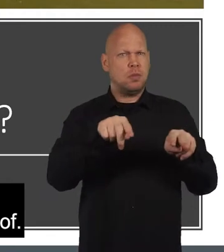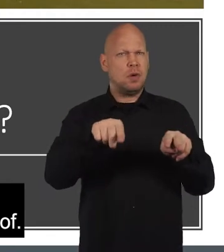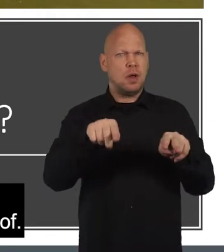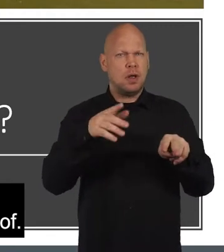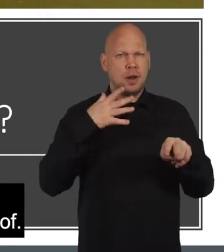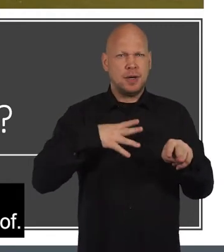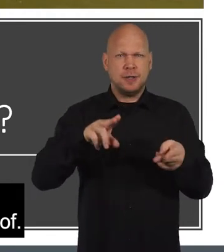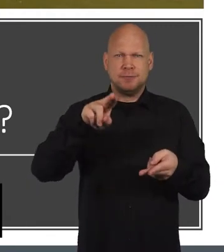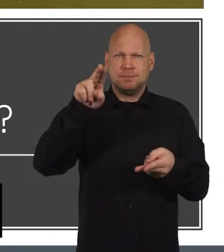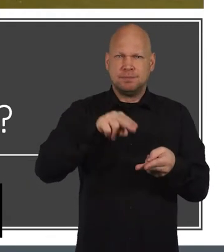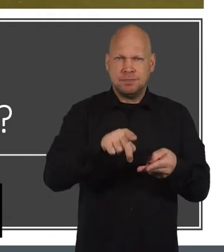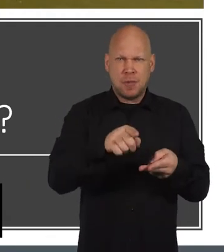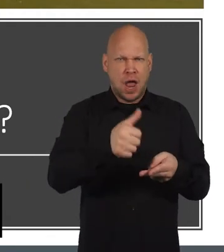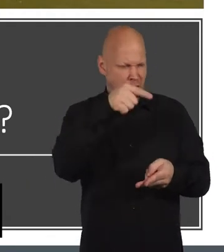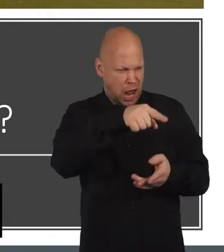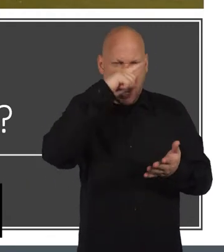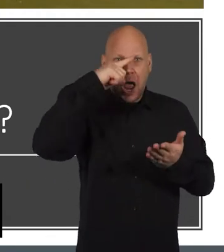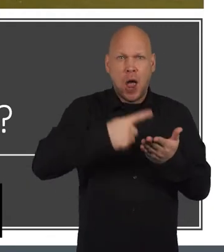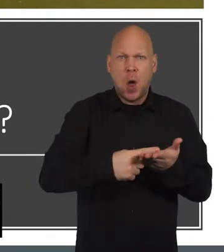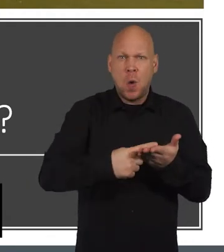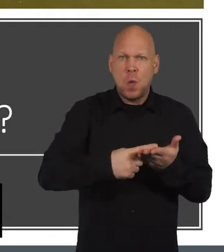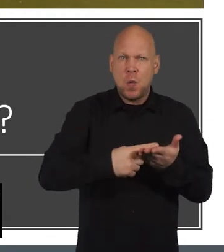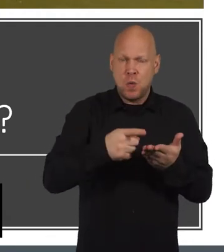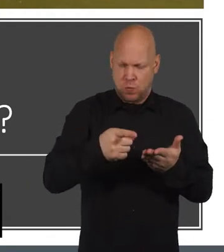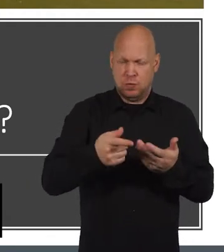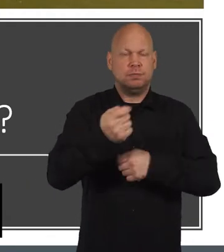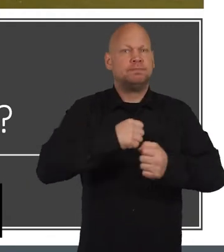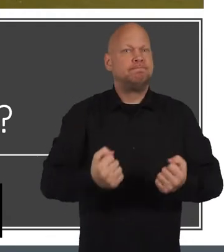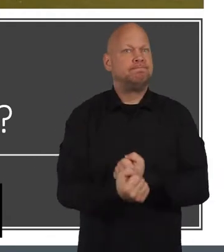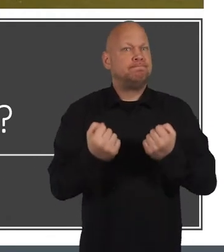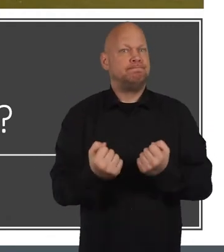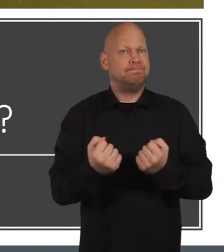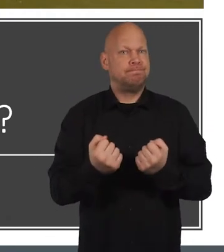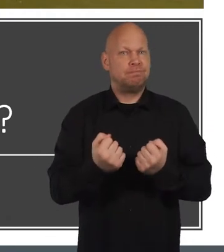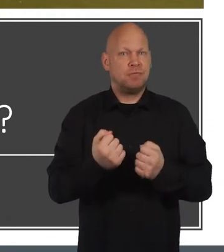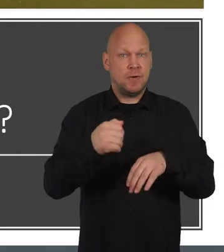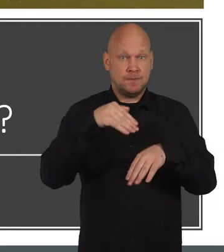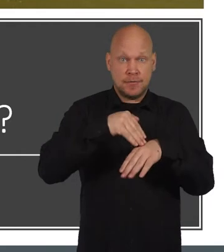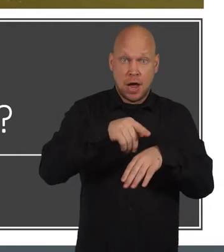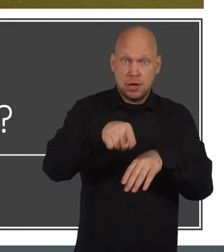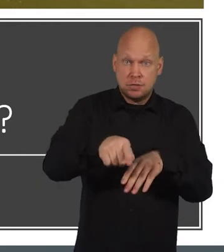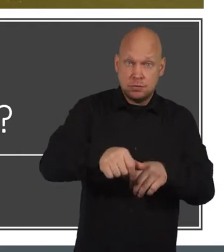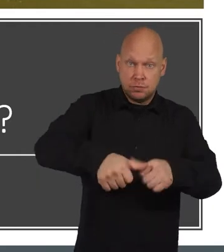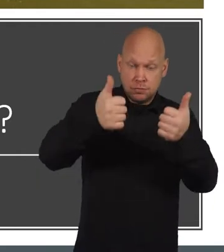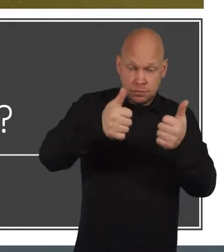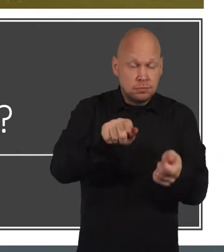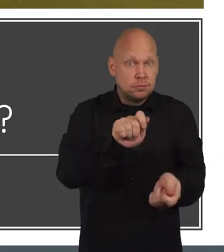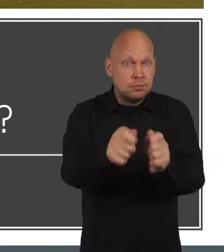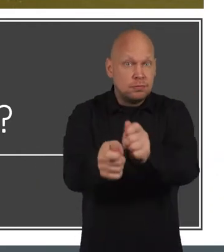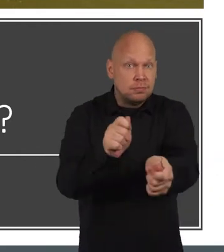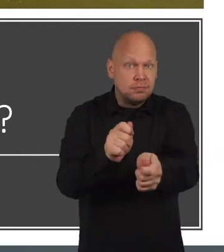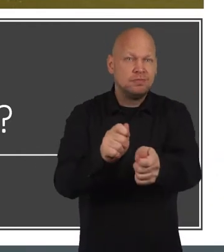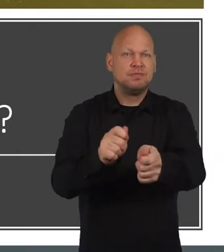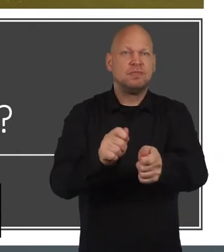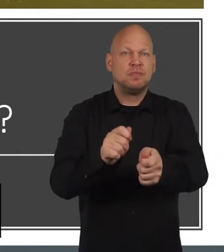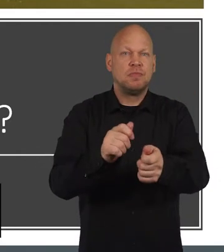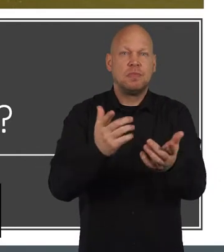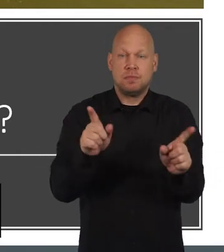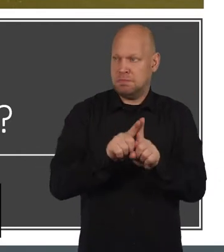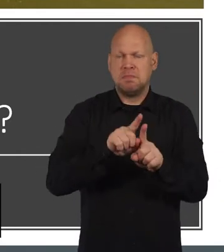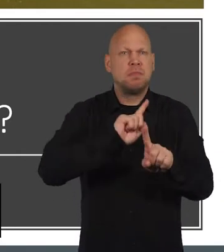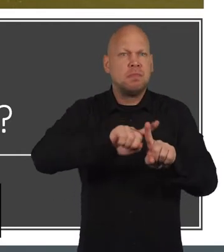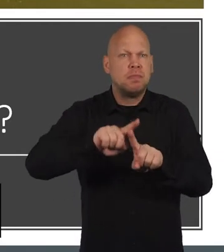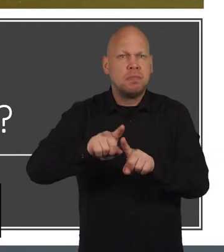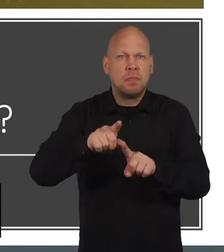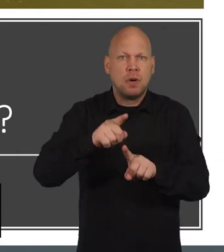see less of. There will be people that have decision making power that can affect whether or not those things happen. And